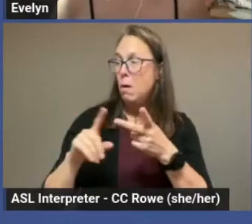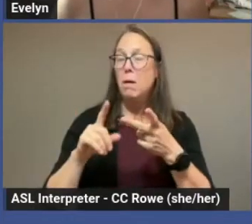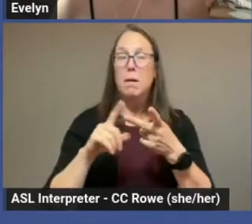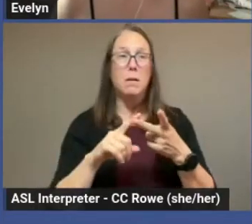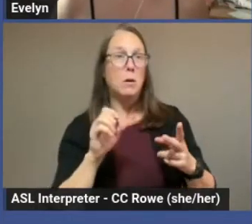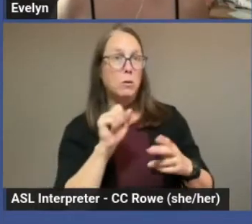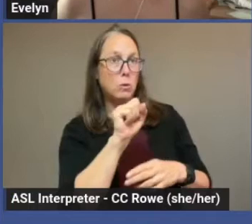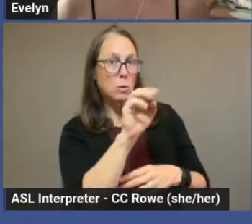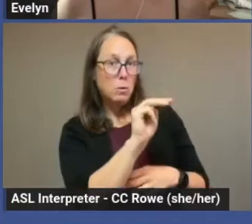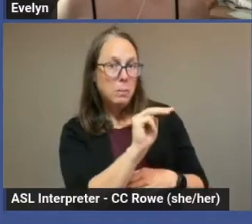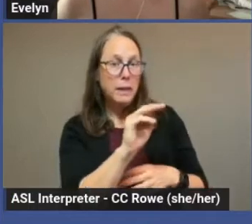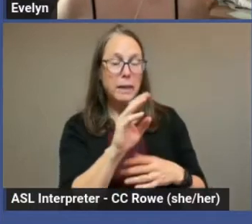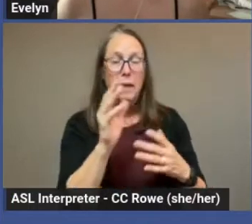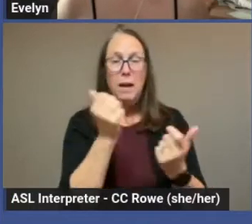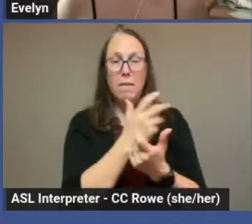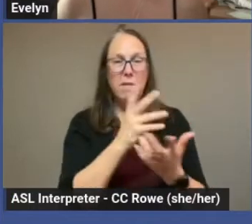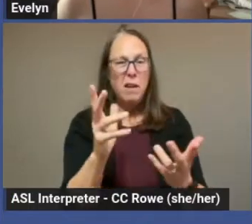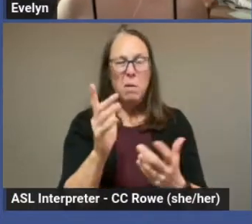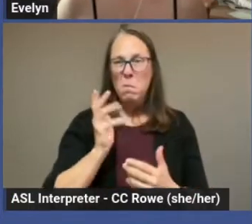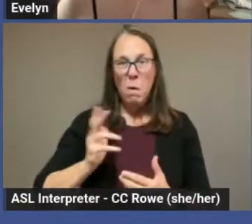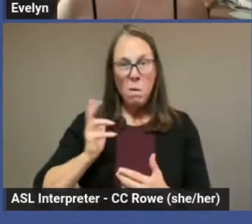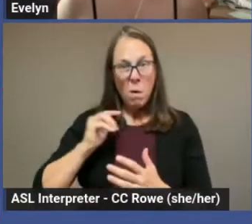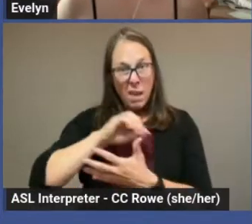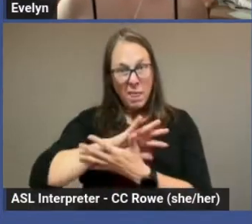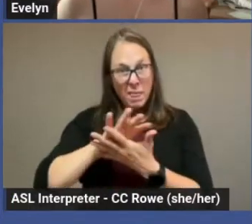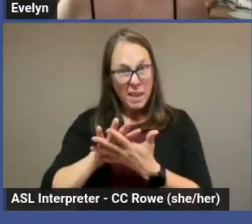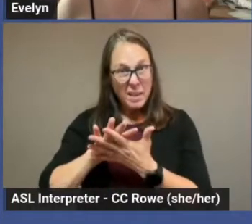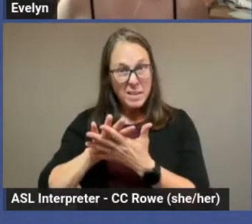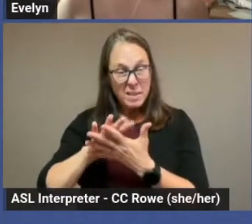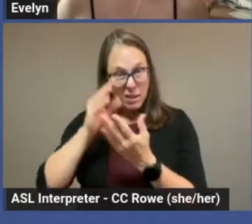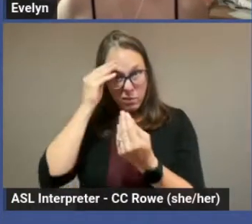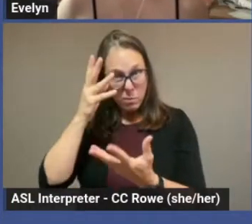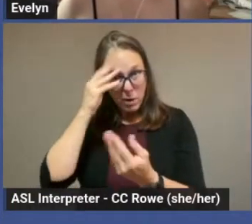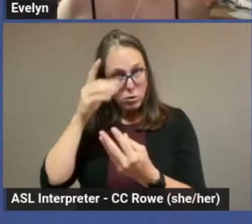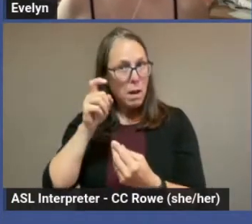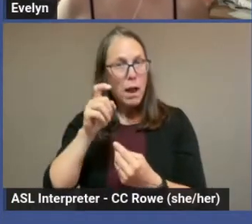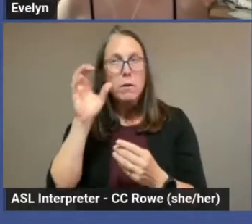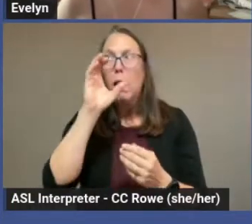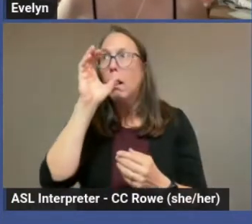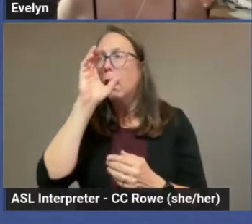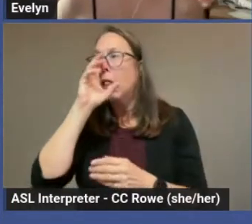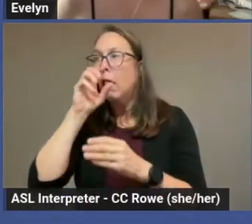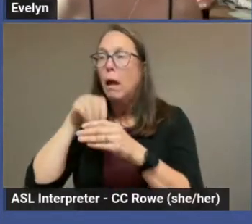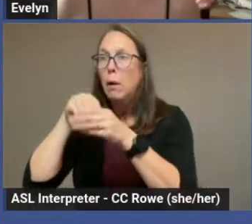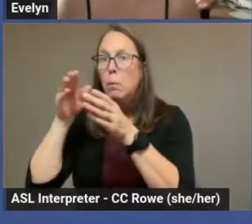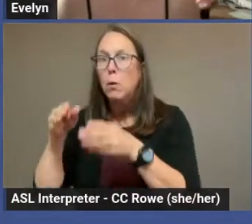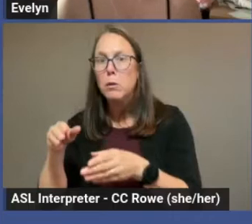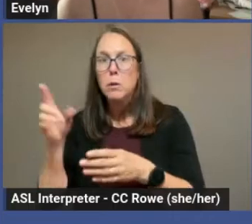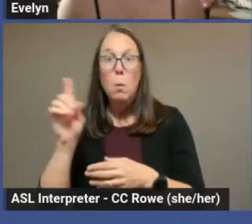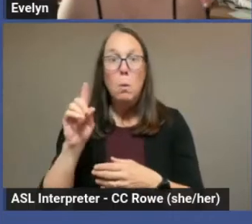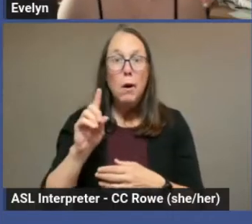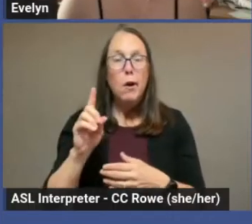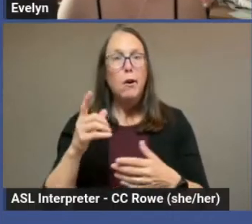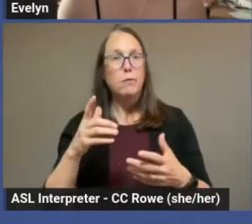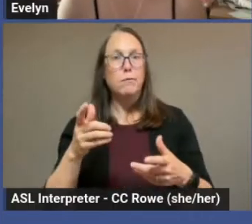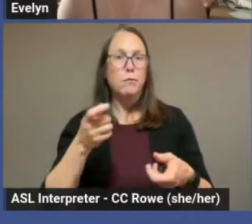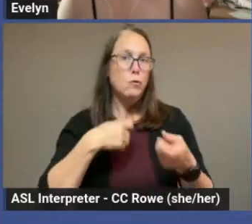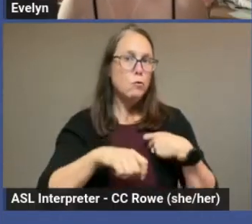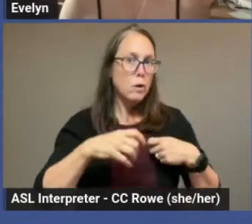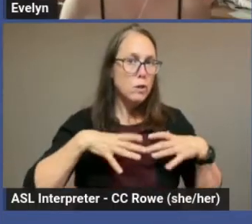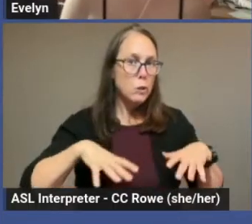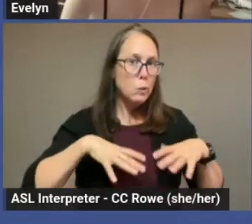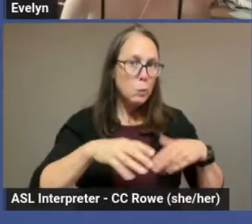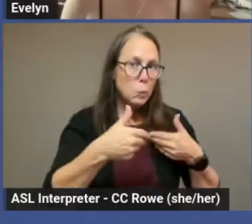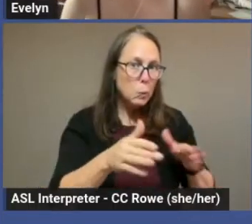Previously, this information had to be found in person, in dressing rooms, you know, on the street,